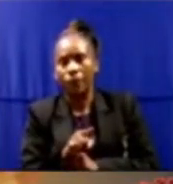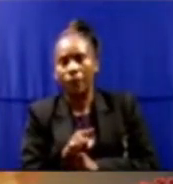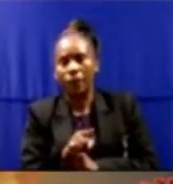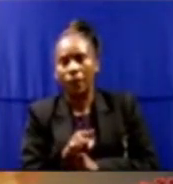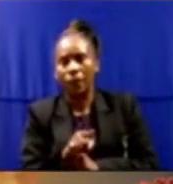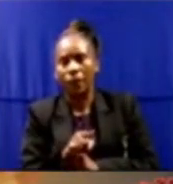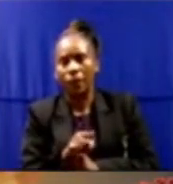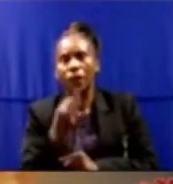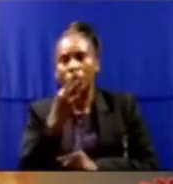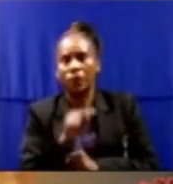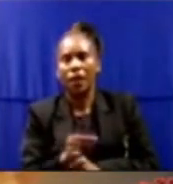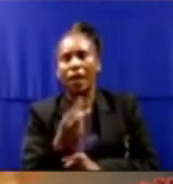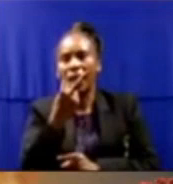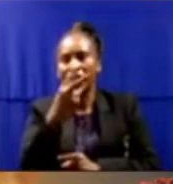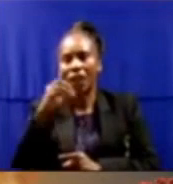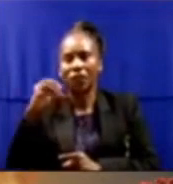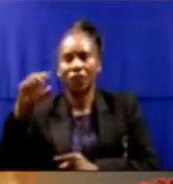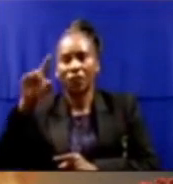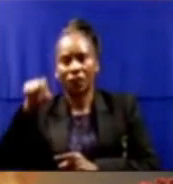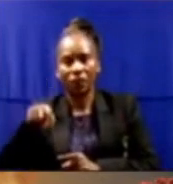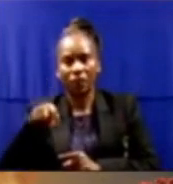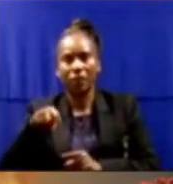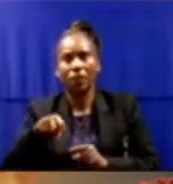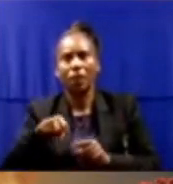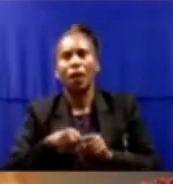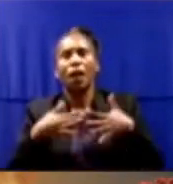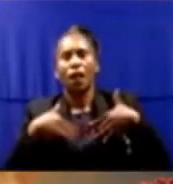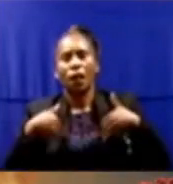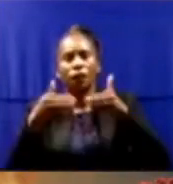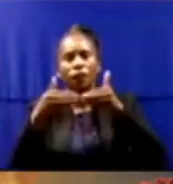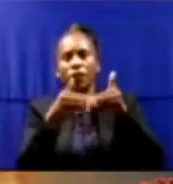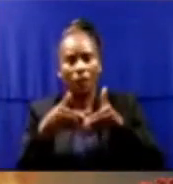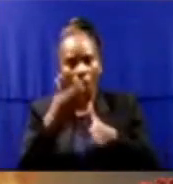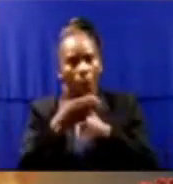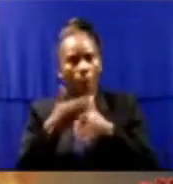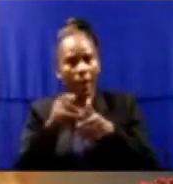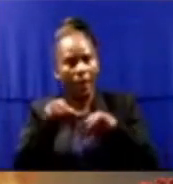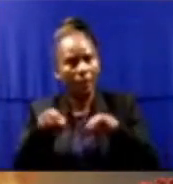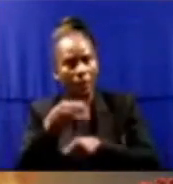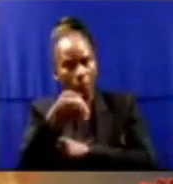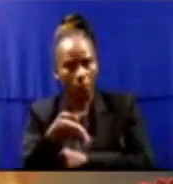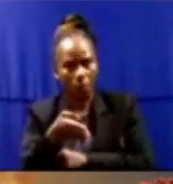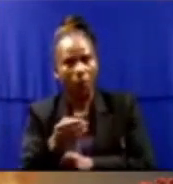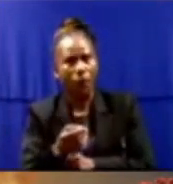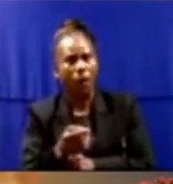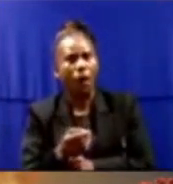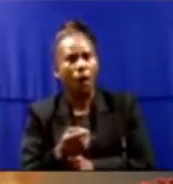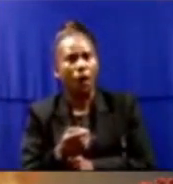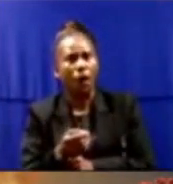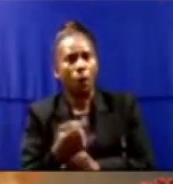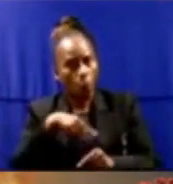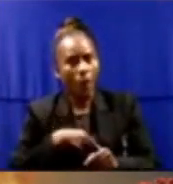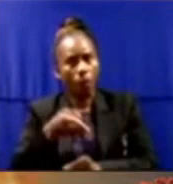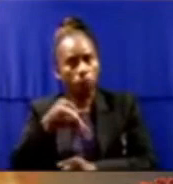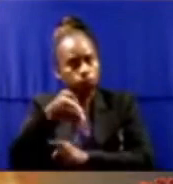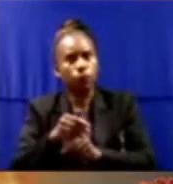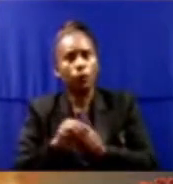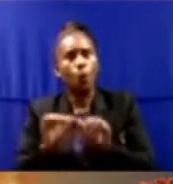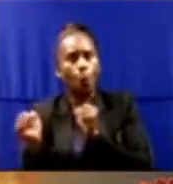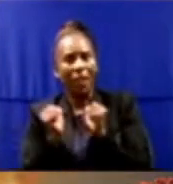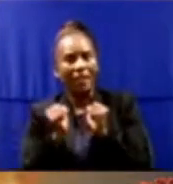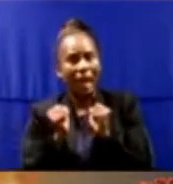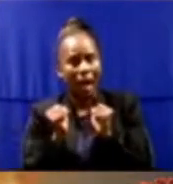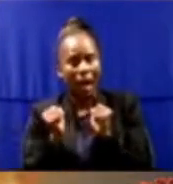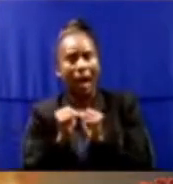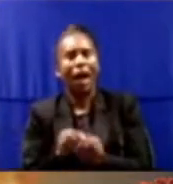800,000 healthcare workers and millions of vulnerable citizens, as we head into winter and a third wave, will you take